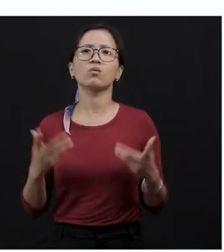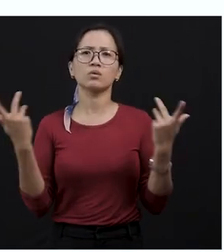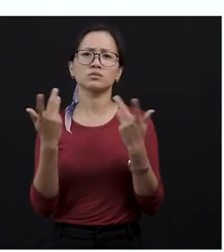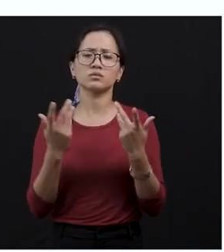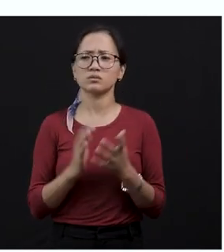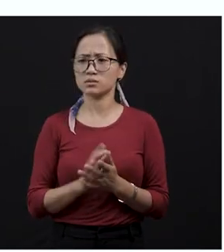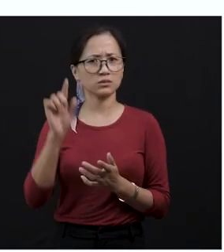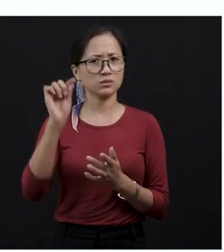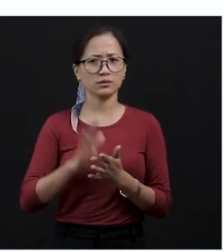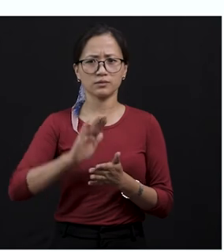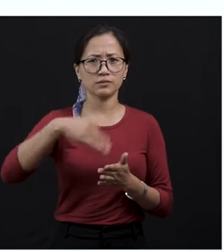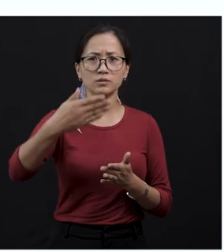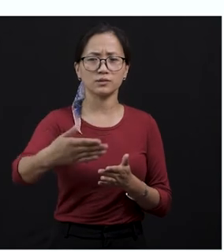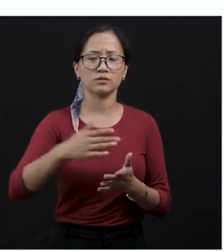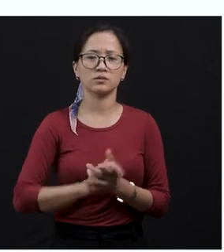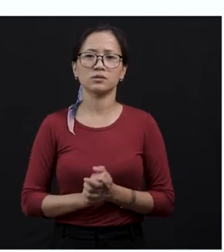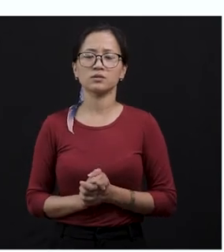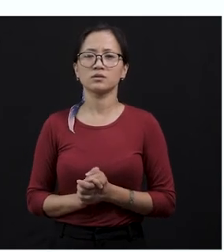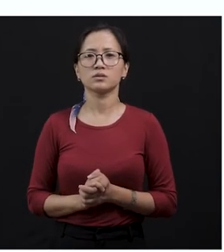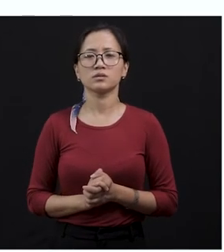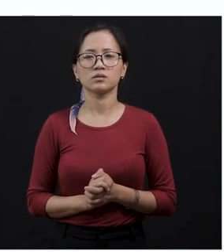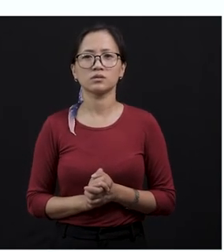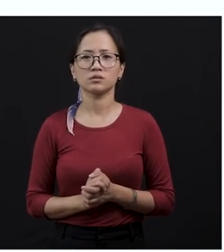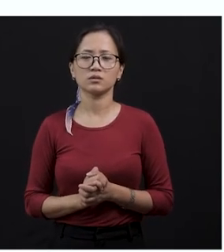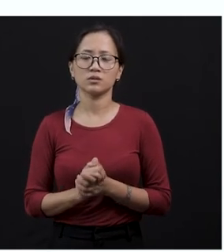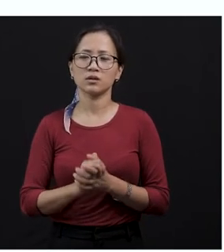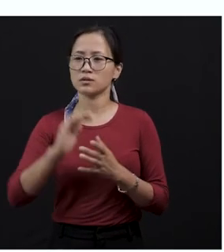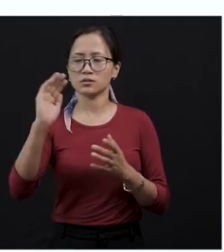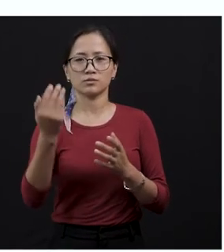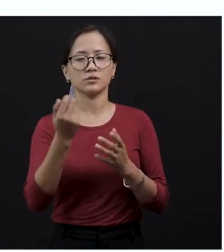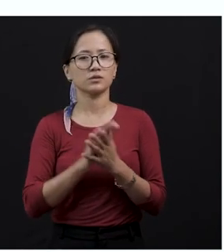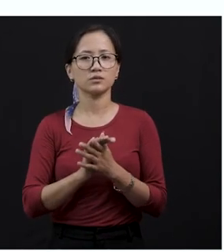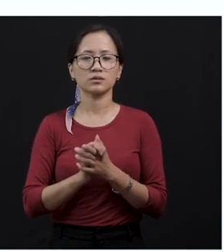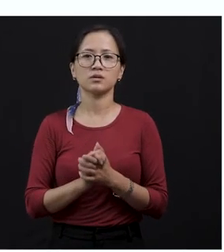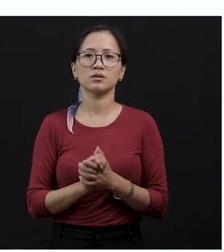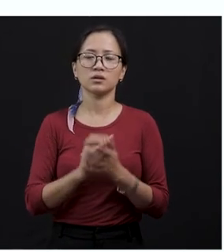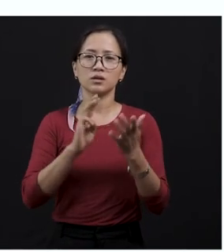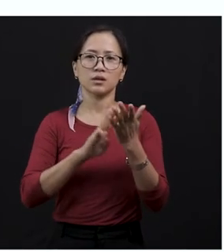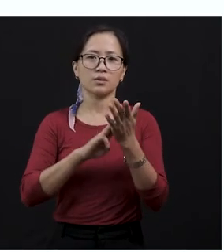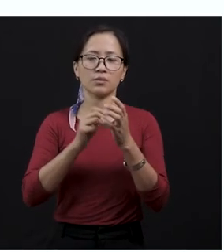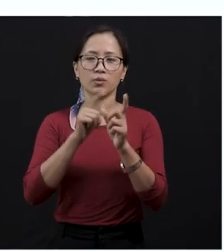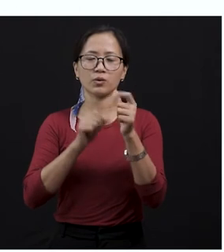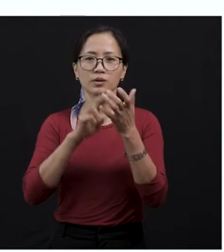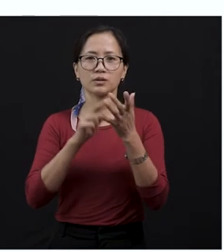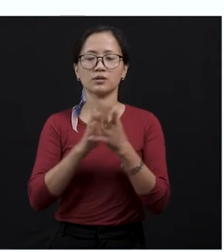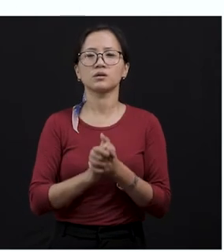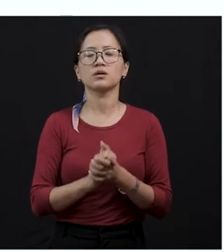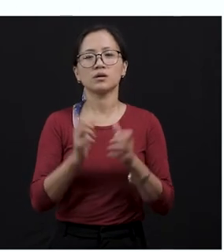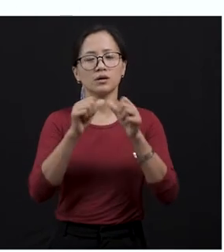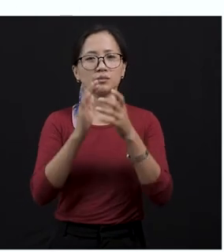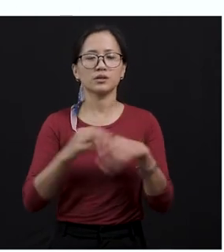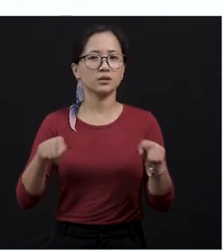to do next. He's very quick, but at that moment, something unexpected will come. The miner and the crow tried to help the